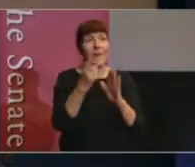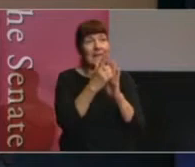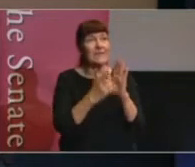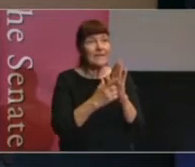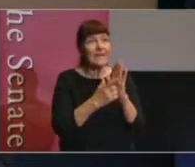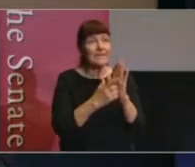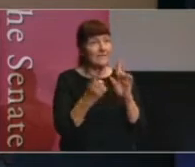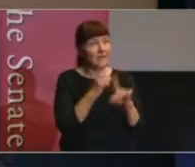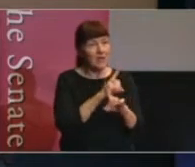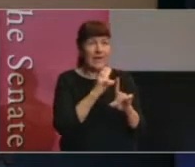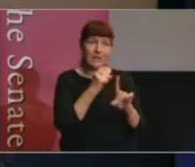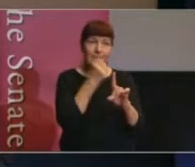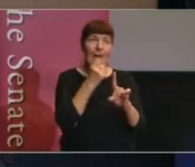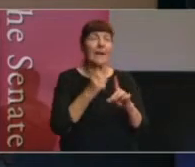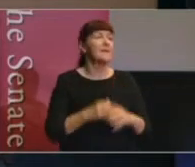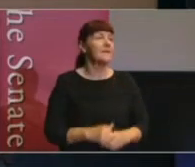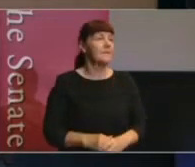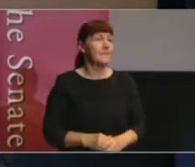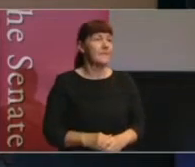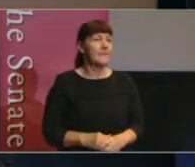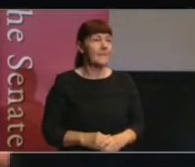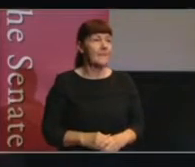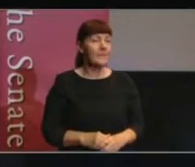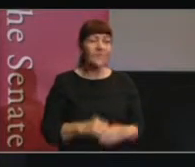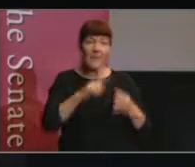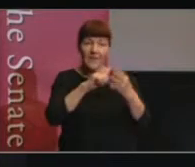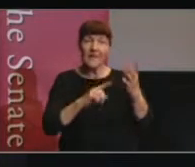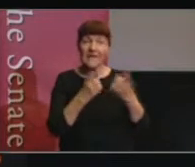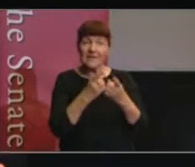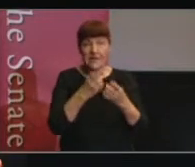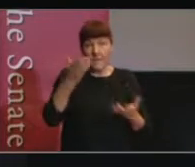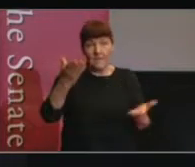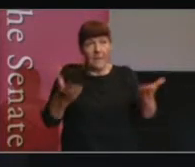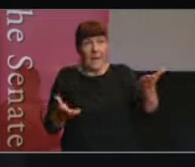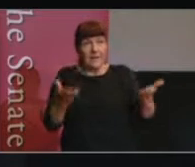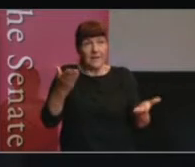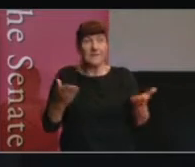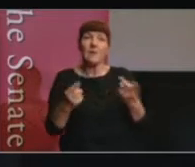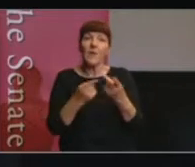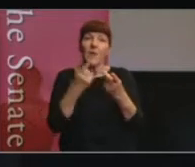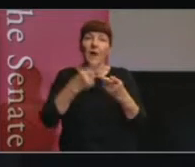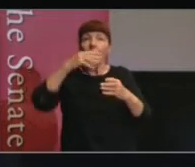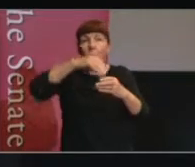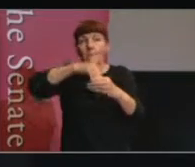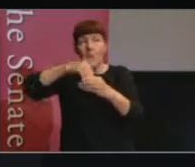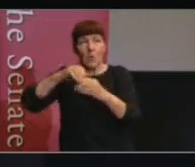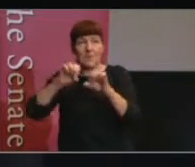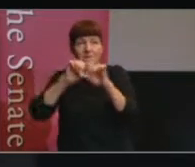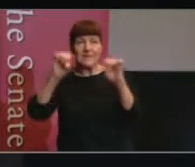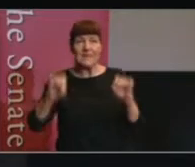So, these things need to be balanced together with other components of the system